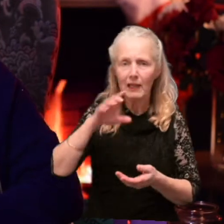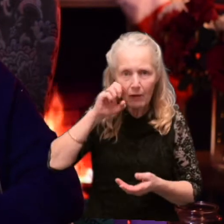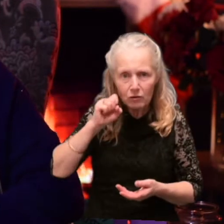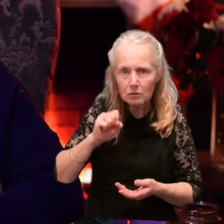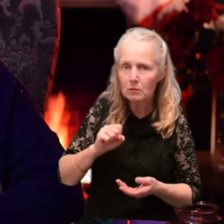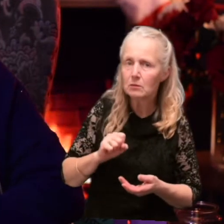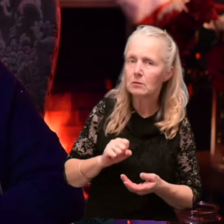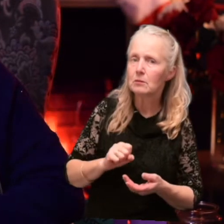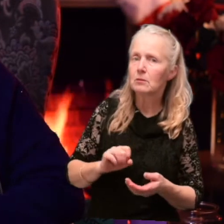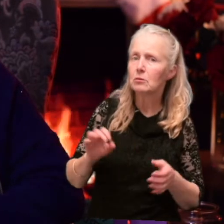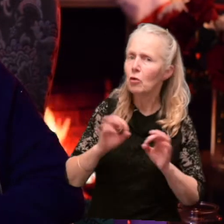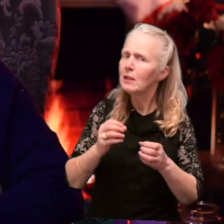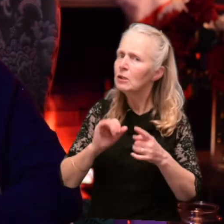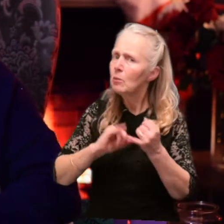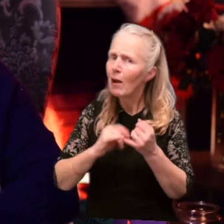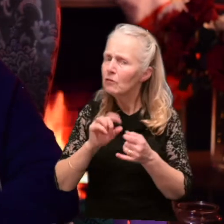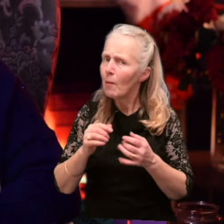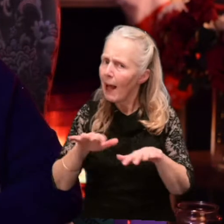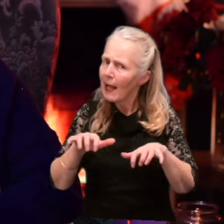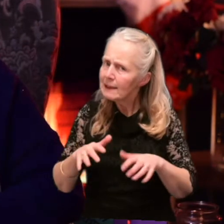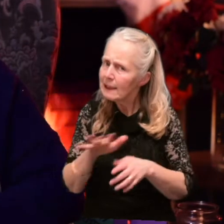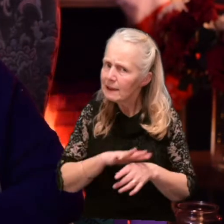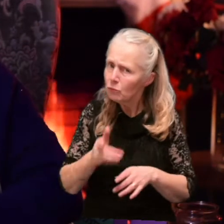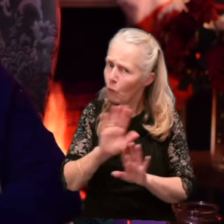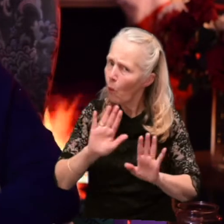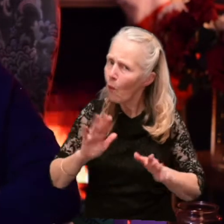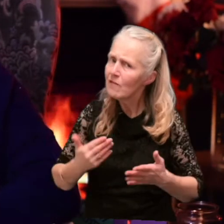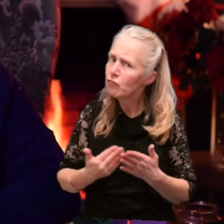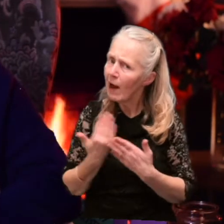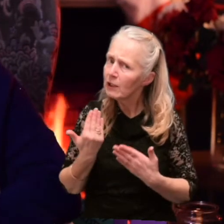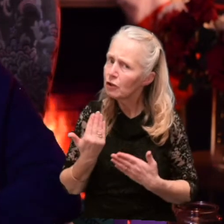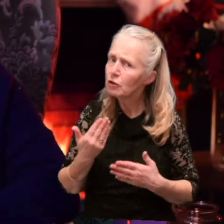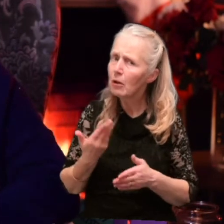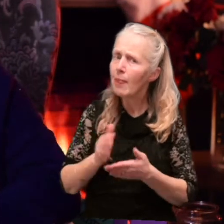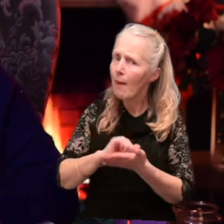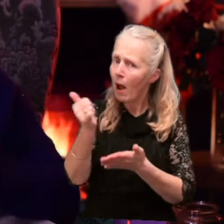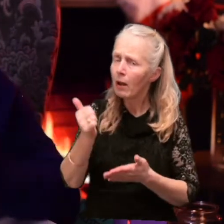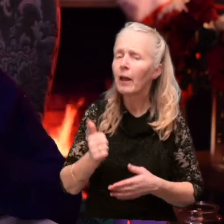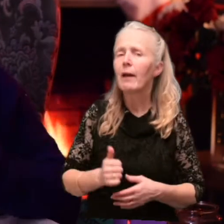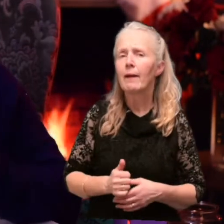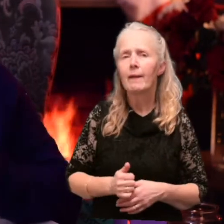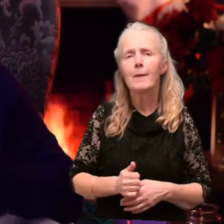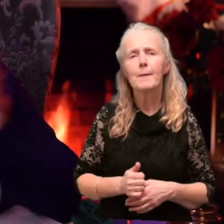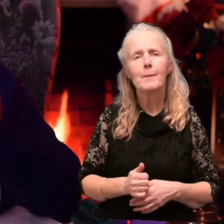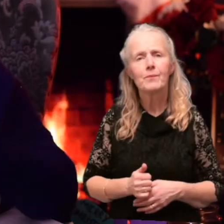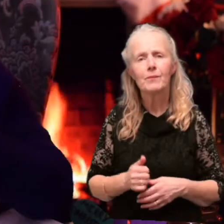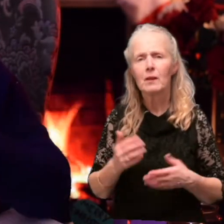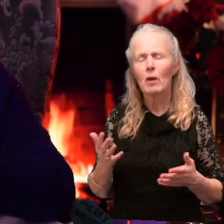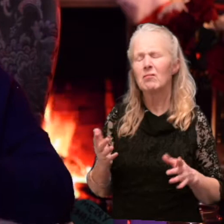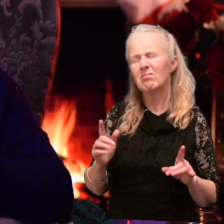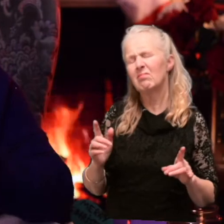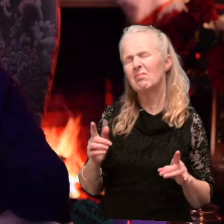And I didn't get the sprouts from Iceland. No. I bought them fresh on the market. Well, well, that's not